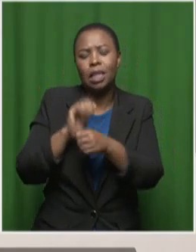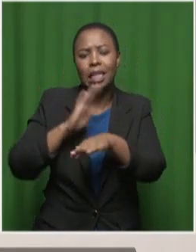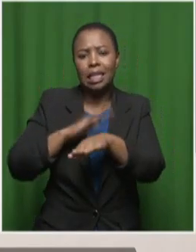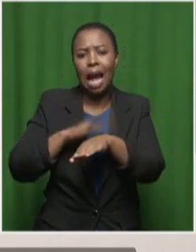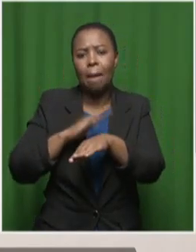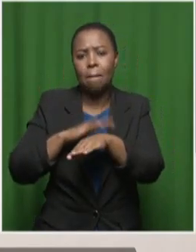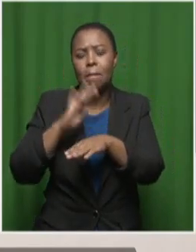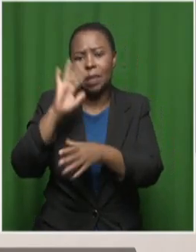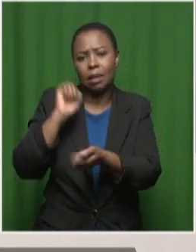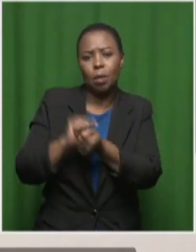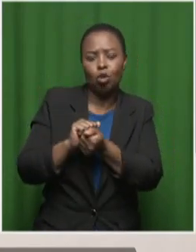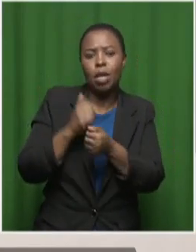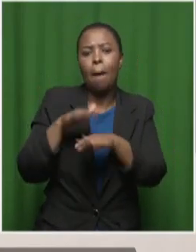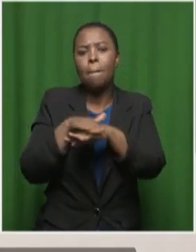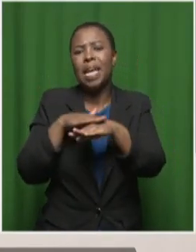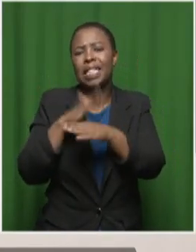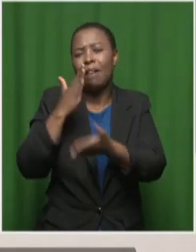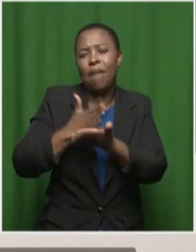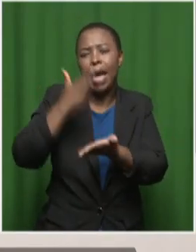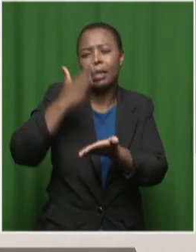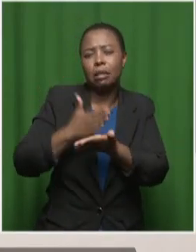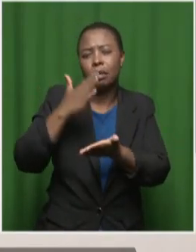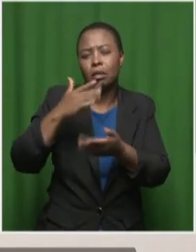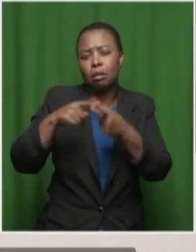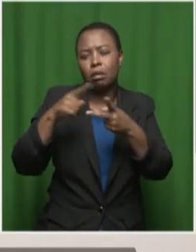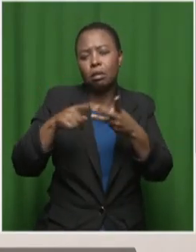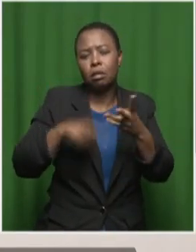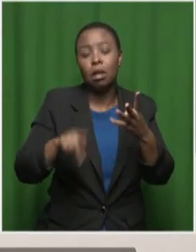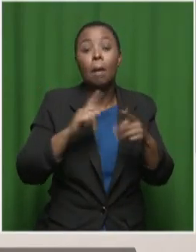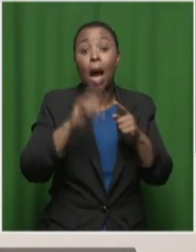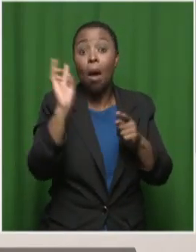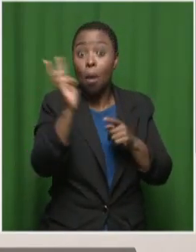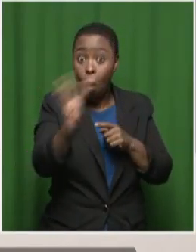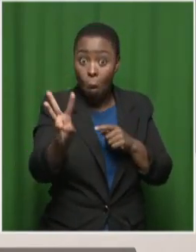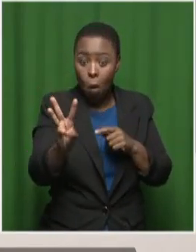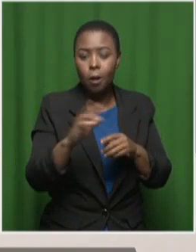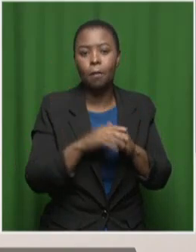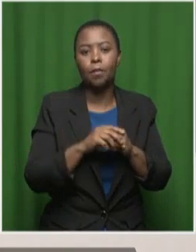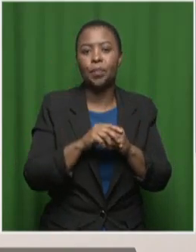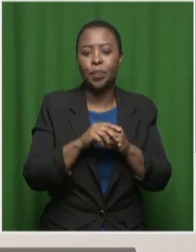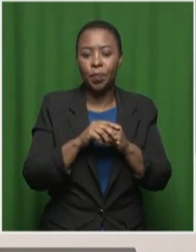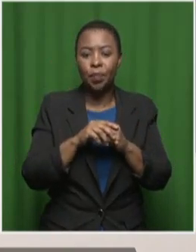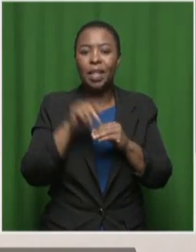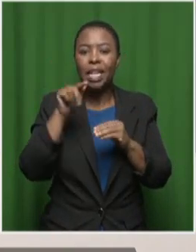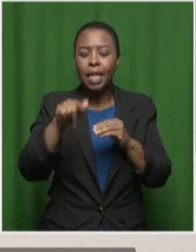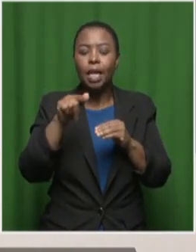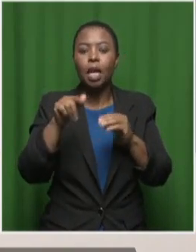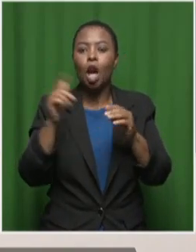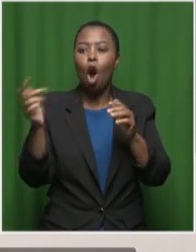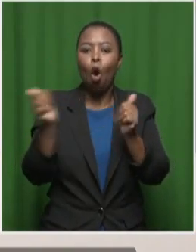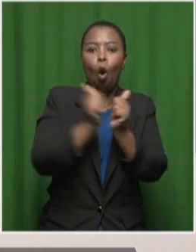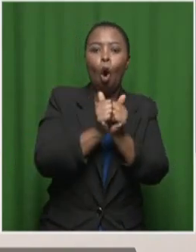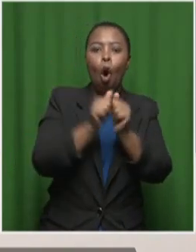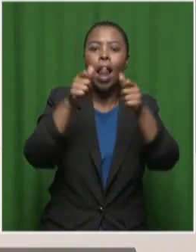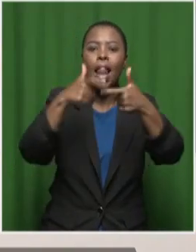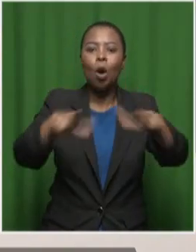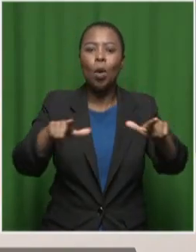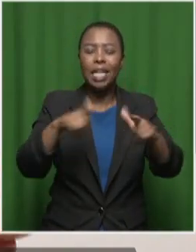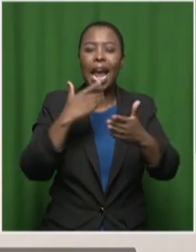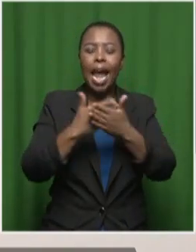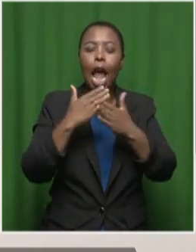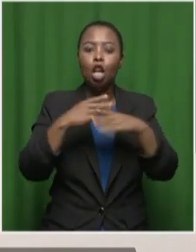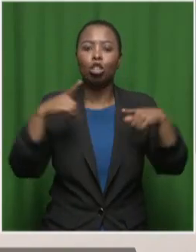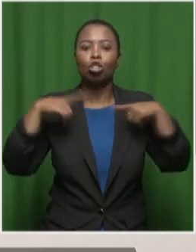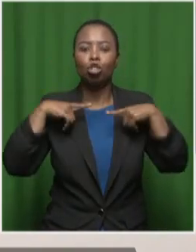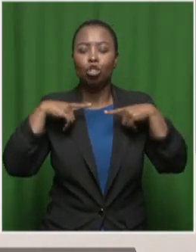to come up with basic facts. I just have to warn, though, that these are called language models. They can predict the